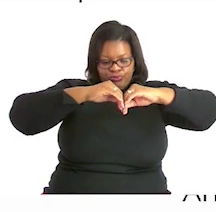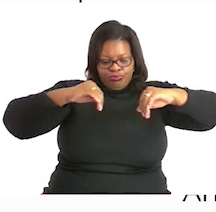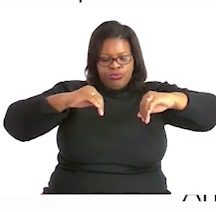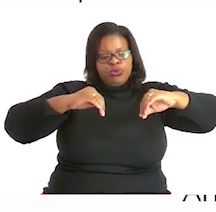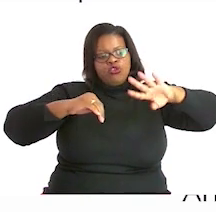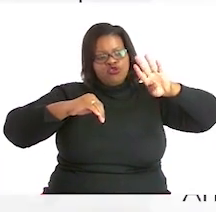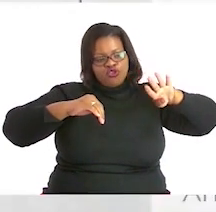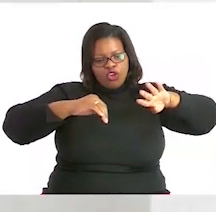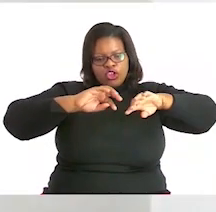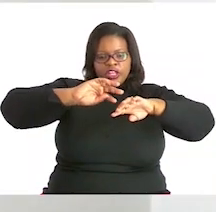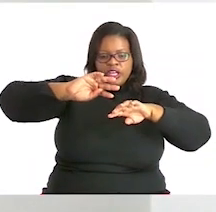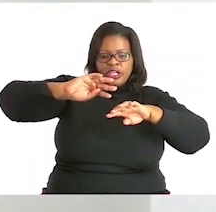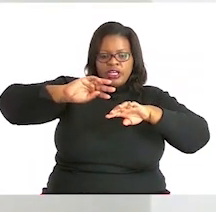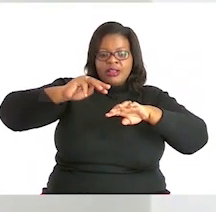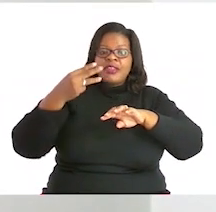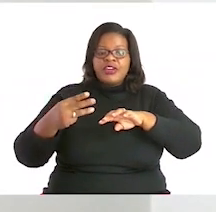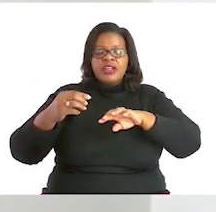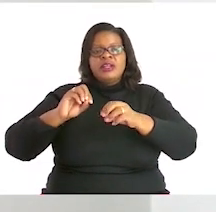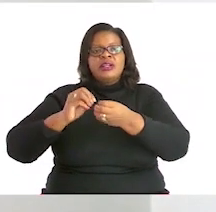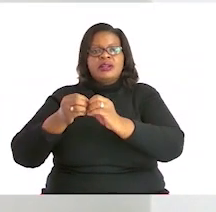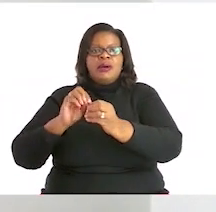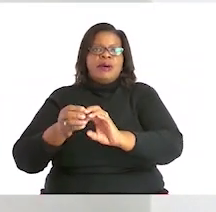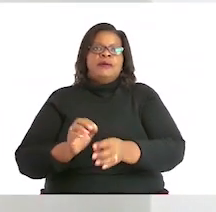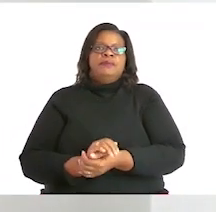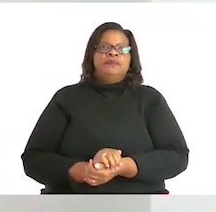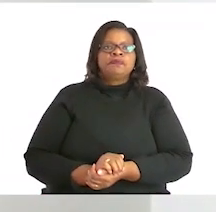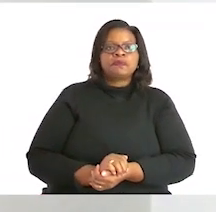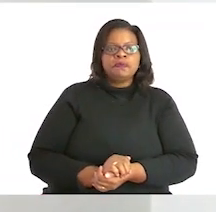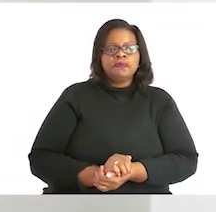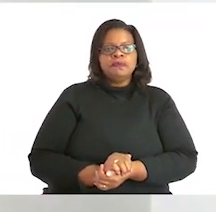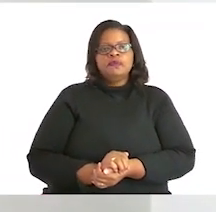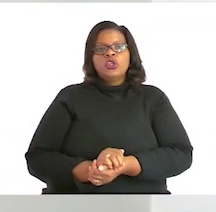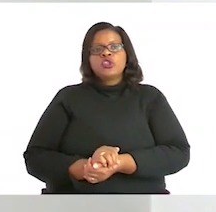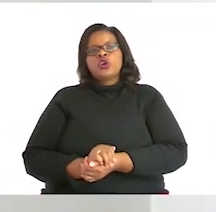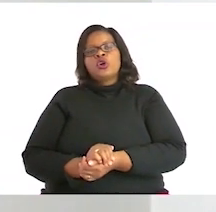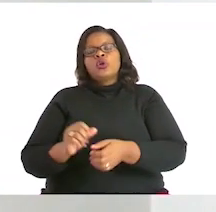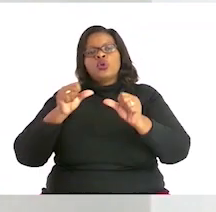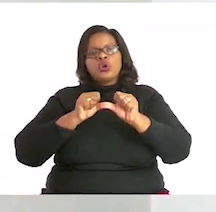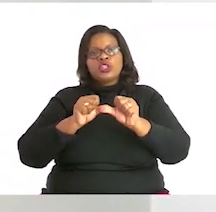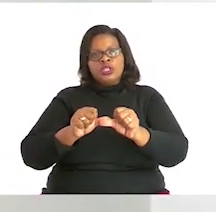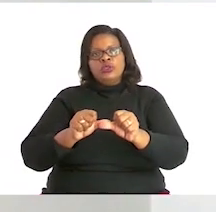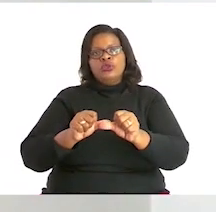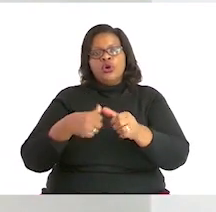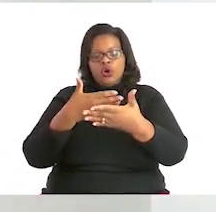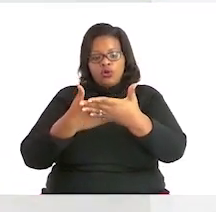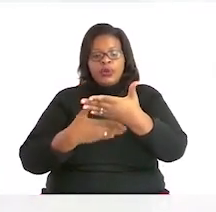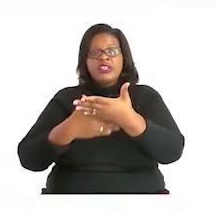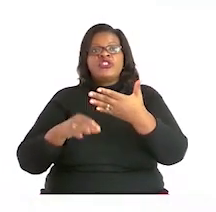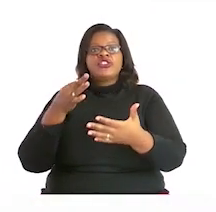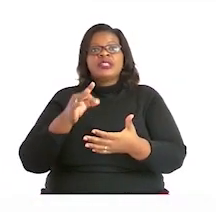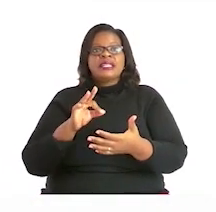Thank you. Now, we continue. We go over to page nine,